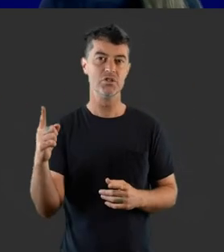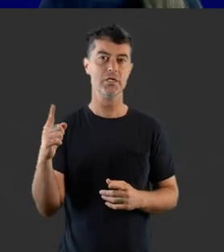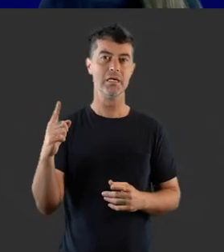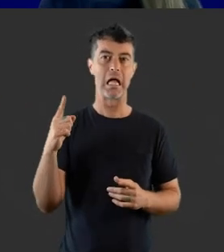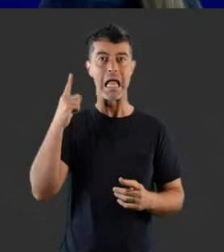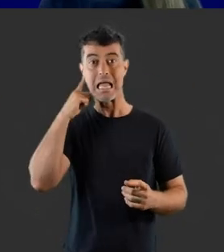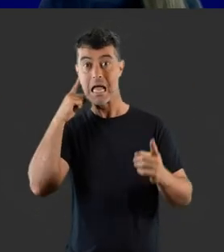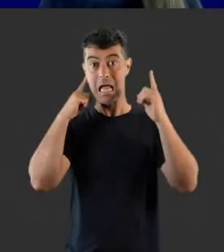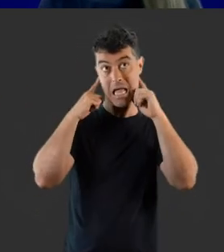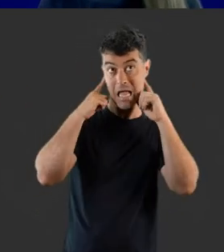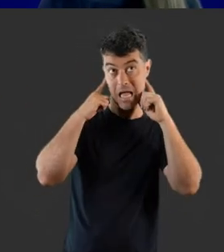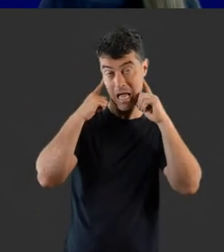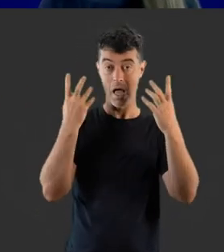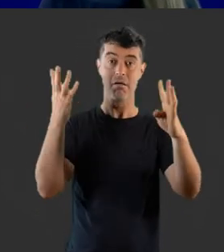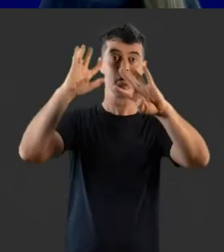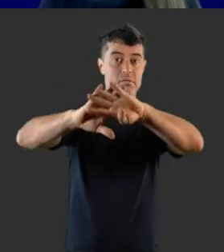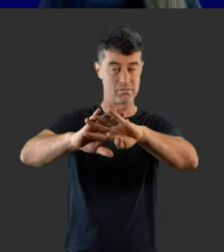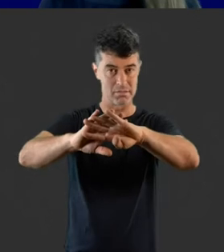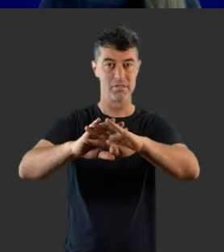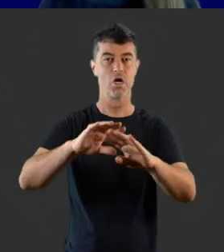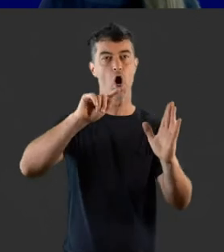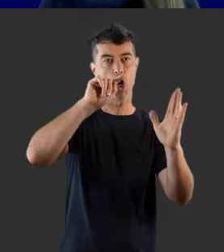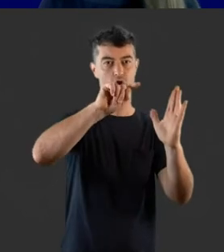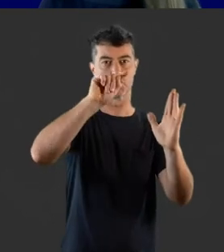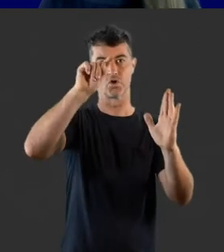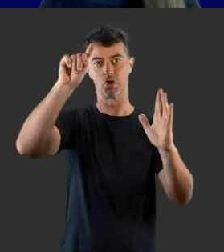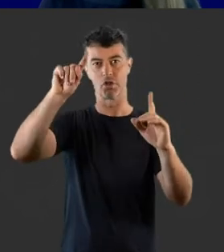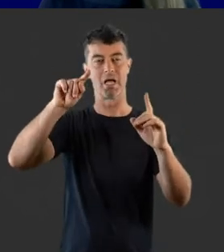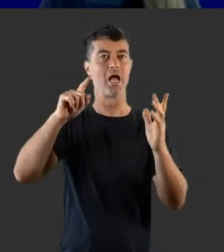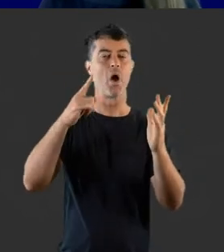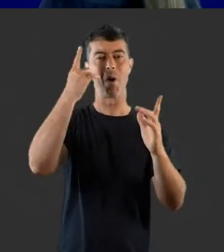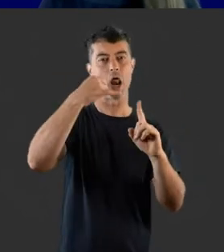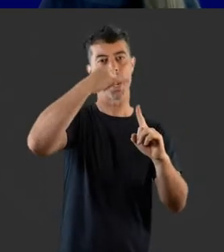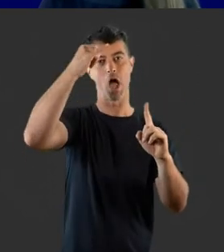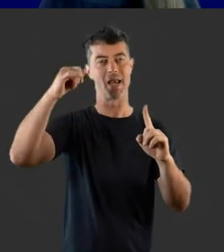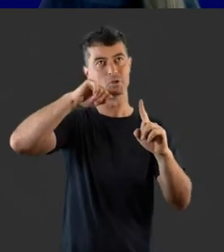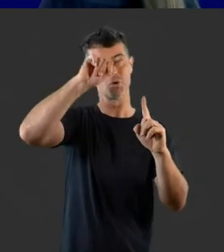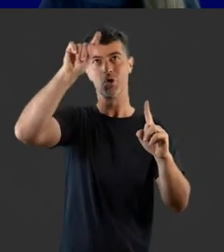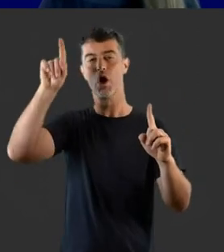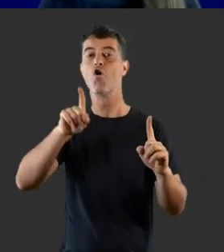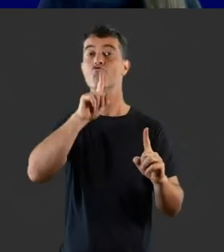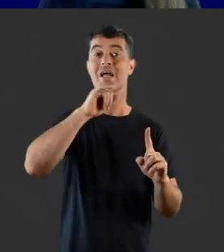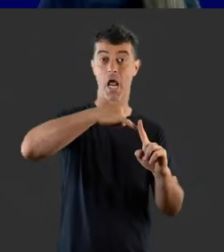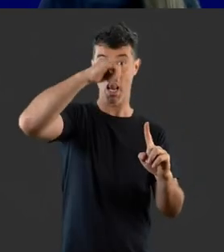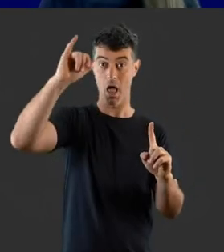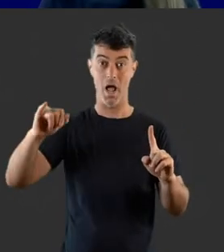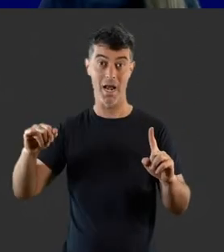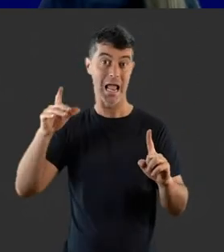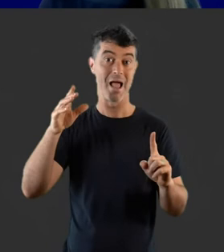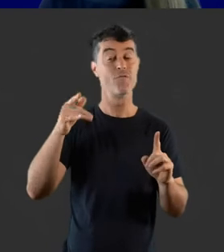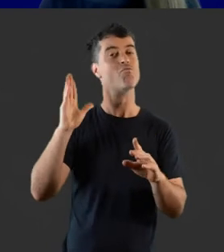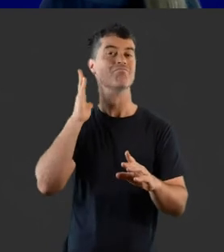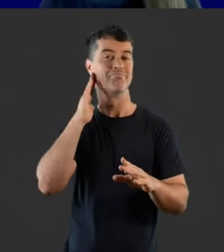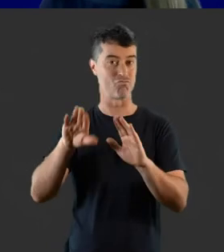Each ear's hearing is mapped onto the graph by a series of dots joined together by a line. The red line